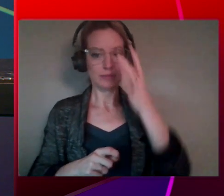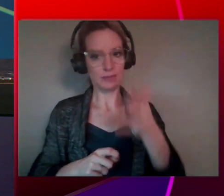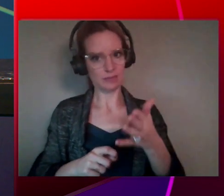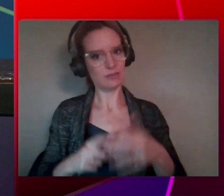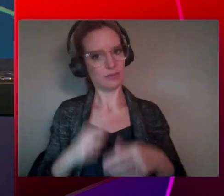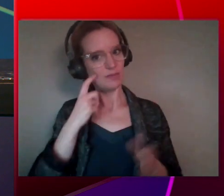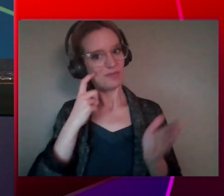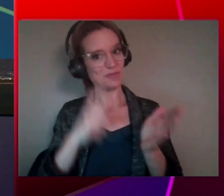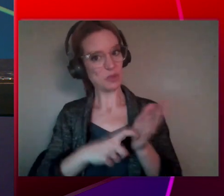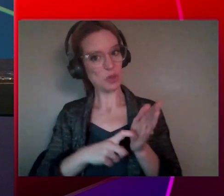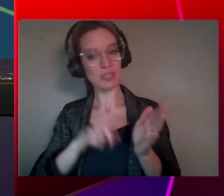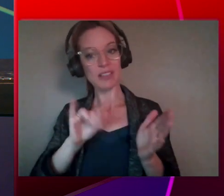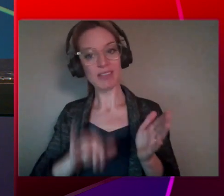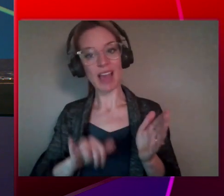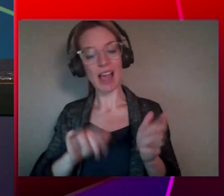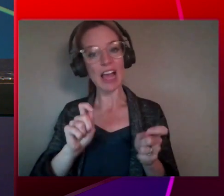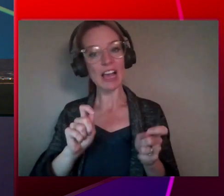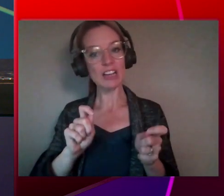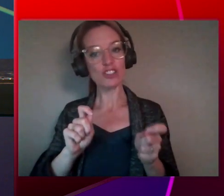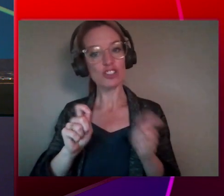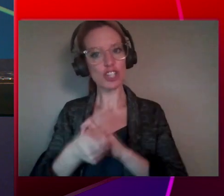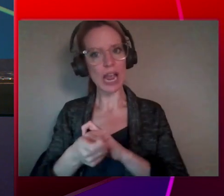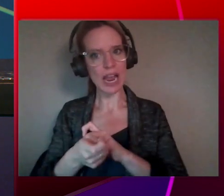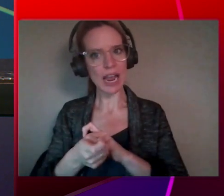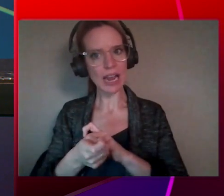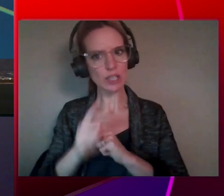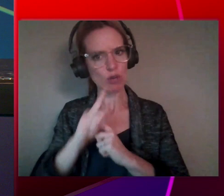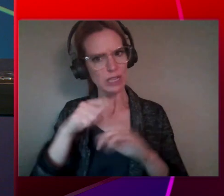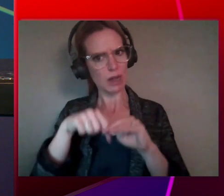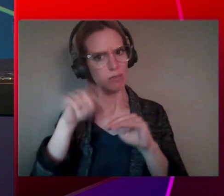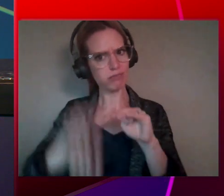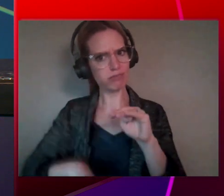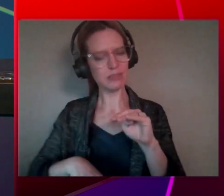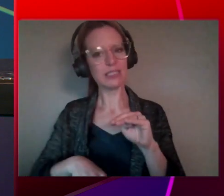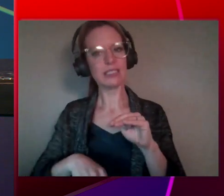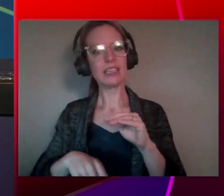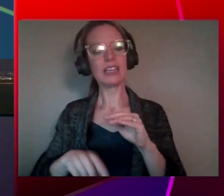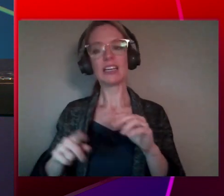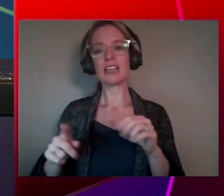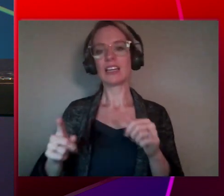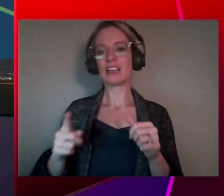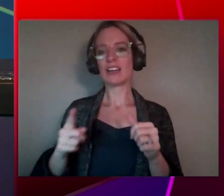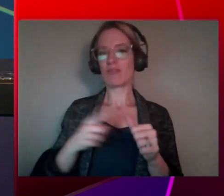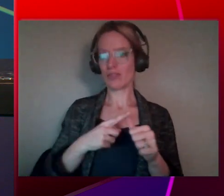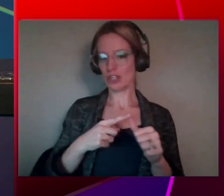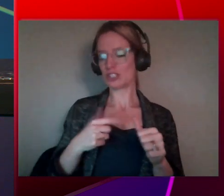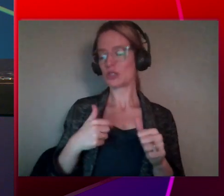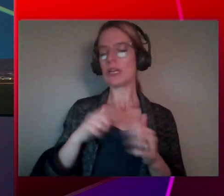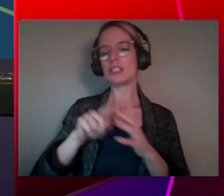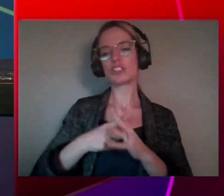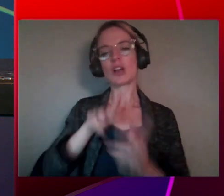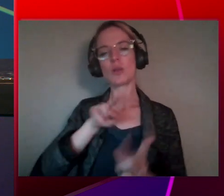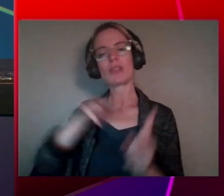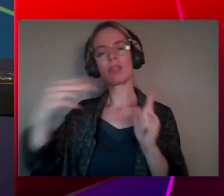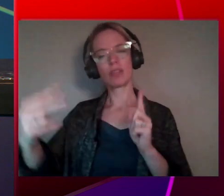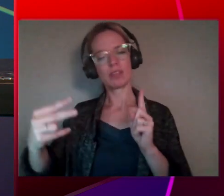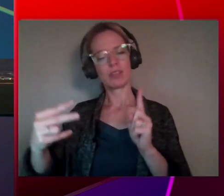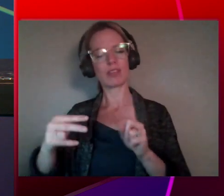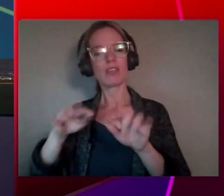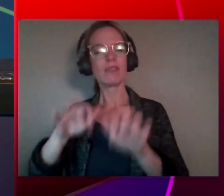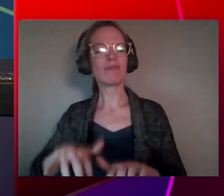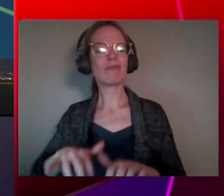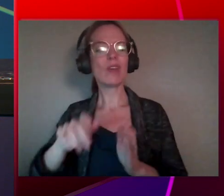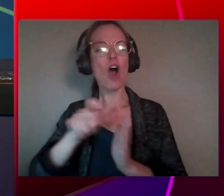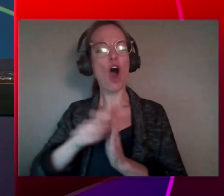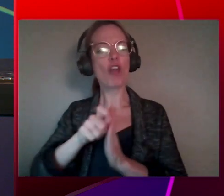but also in the consumption experience. So we started with the authoring side, and that's where our customers or partners helped quite a bit,